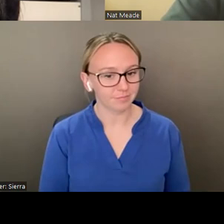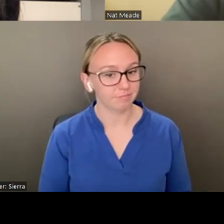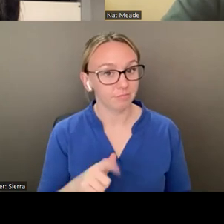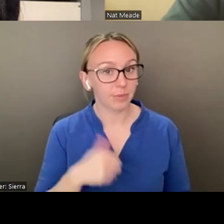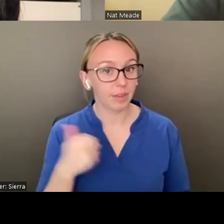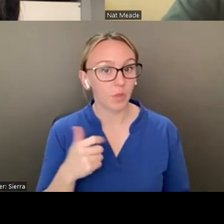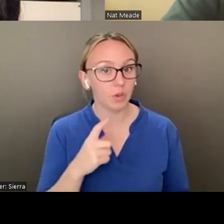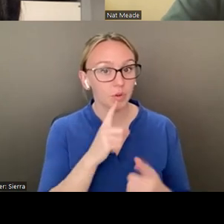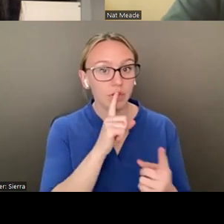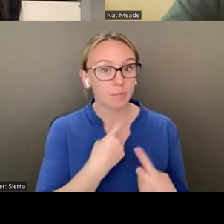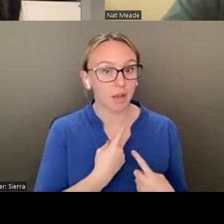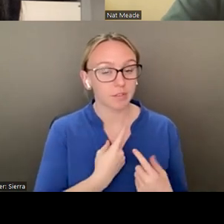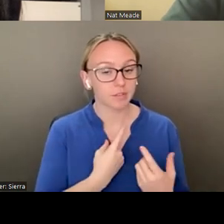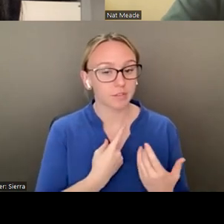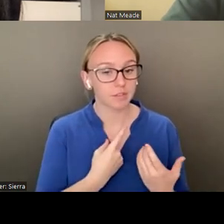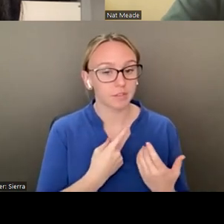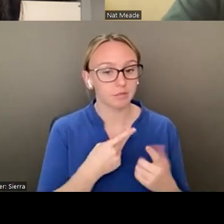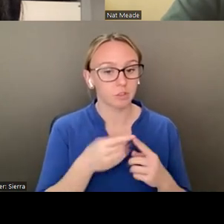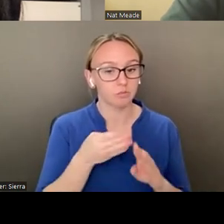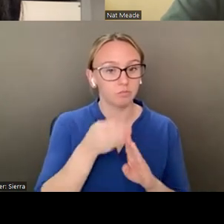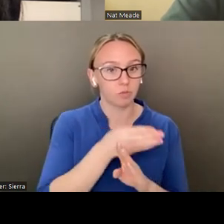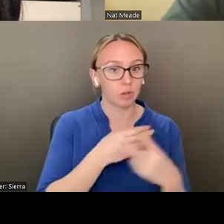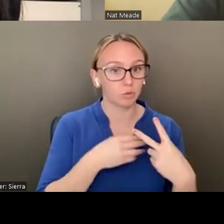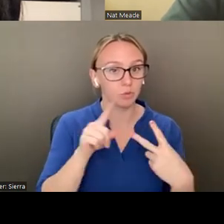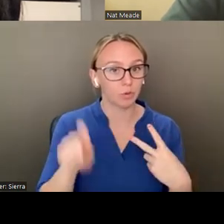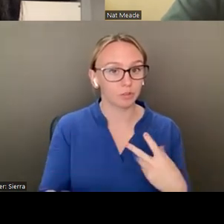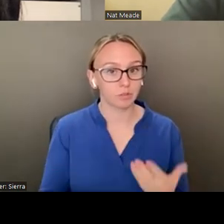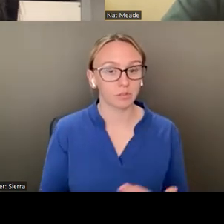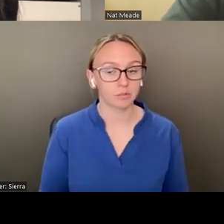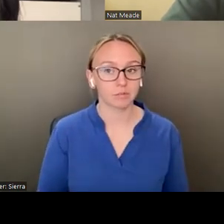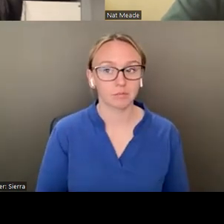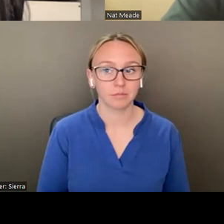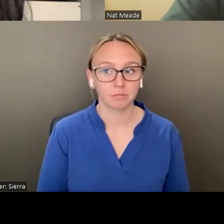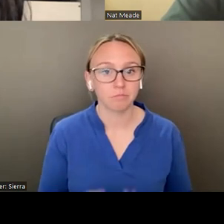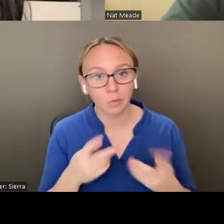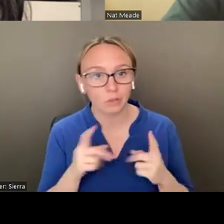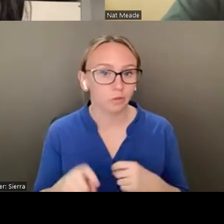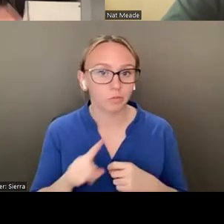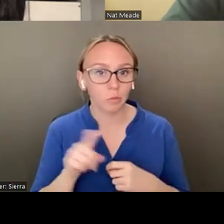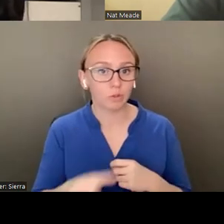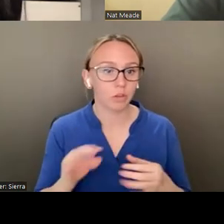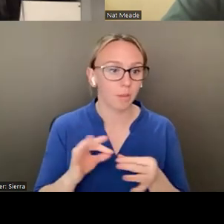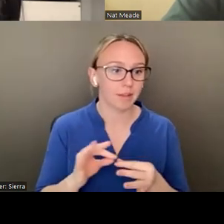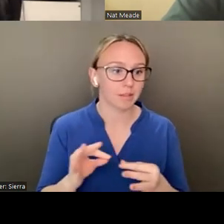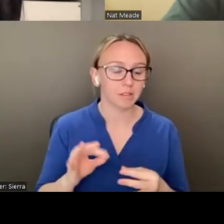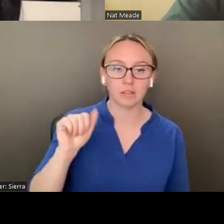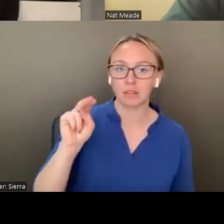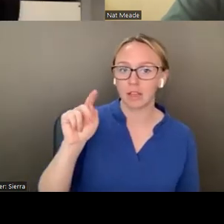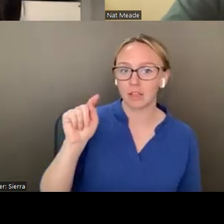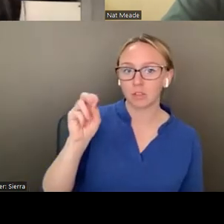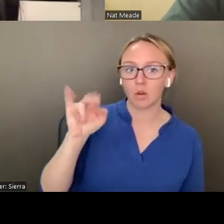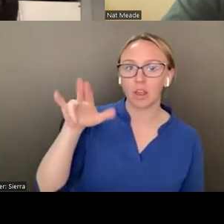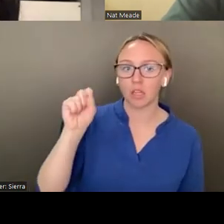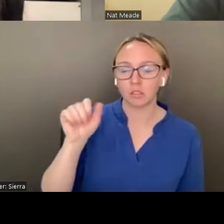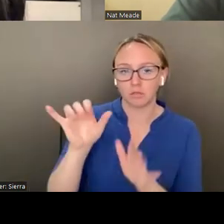responses to the prior two questions or comments? I couldn't agree more with so